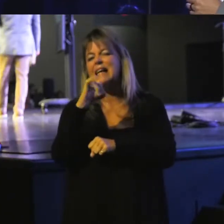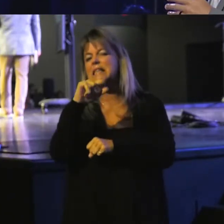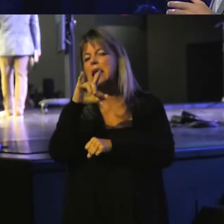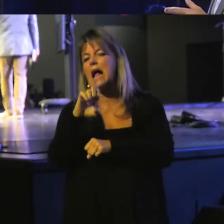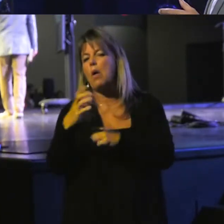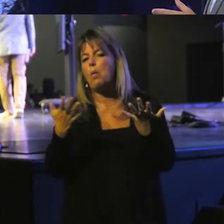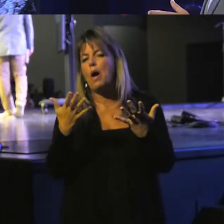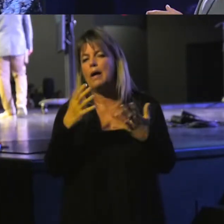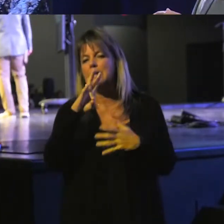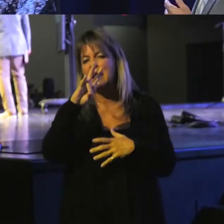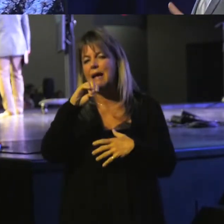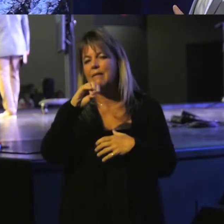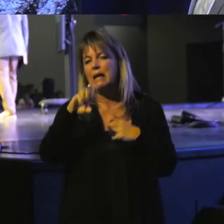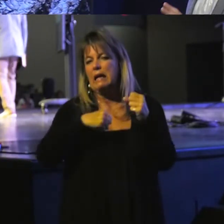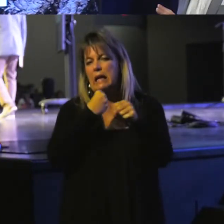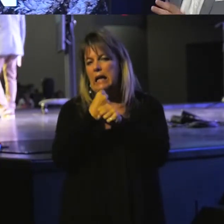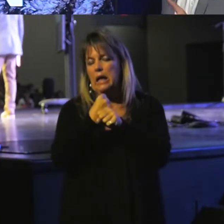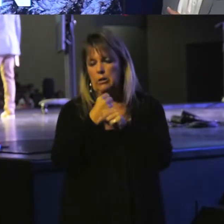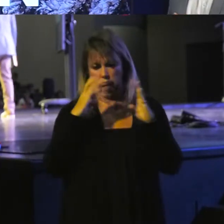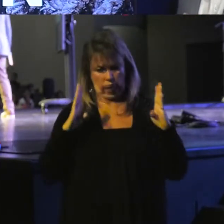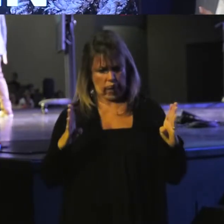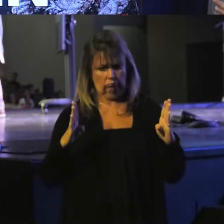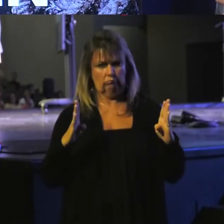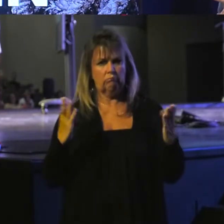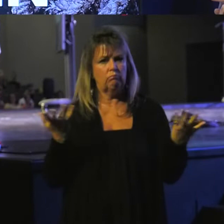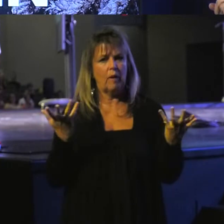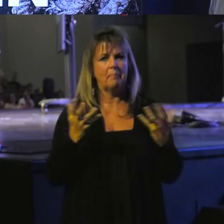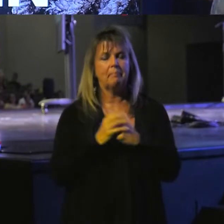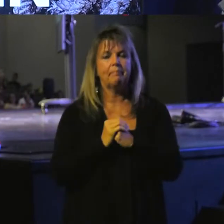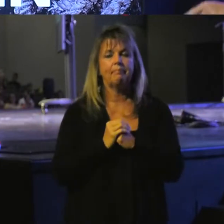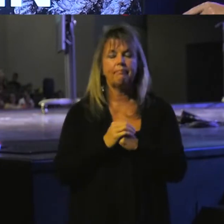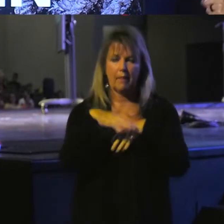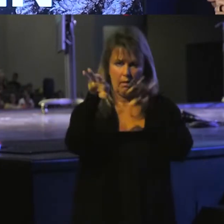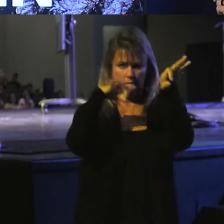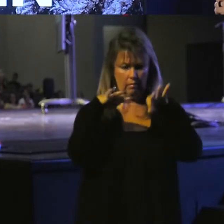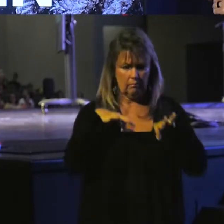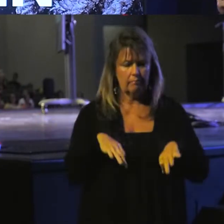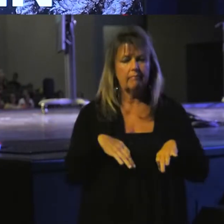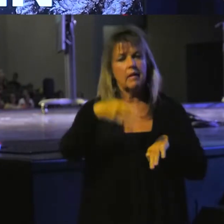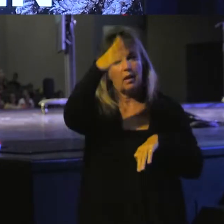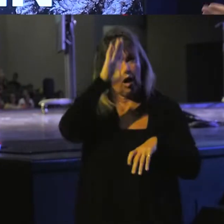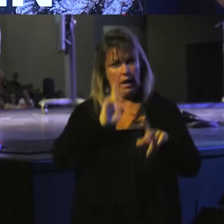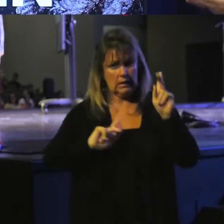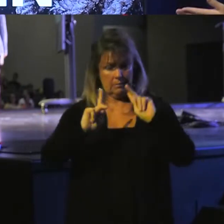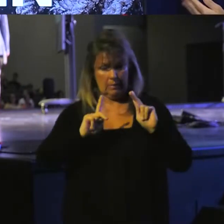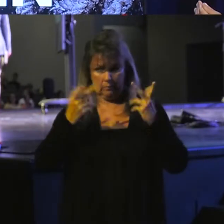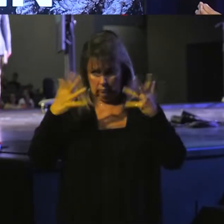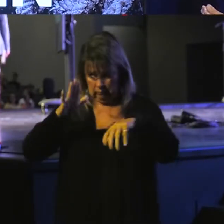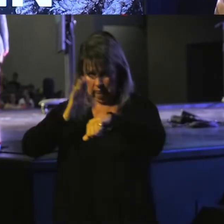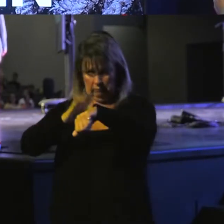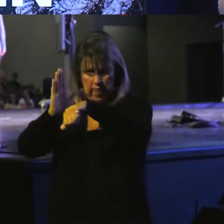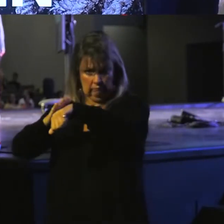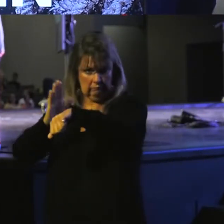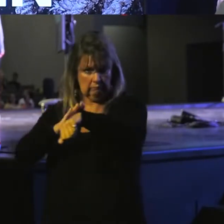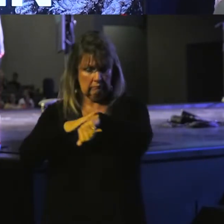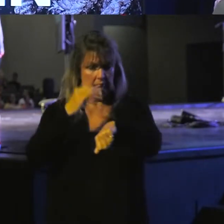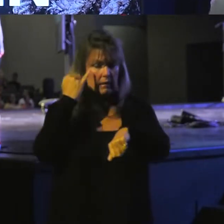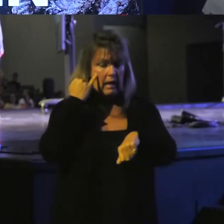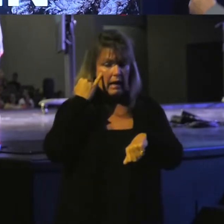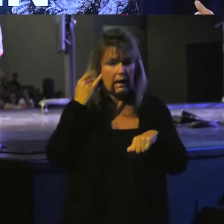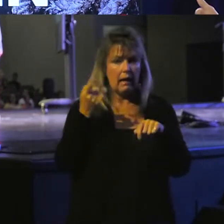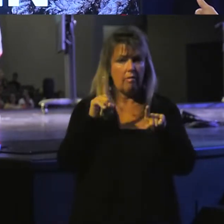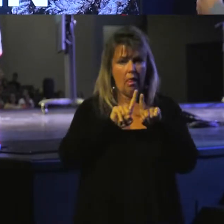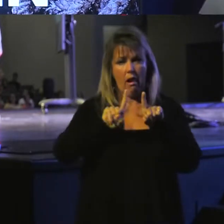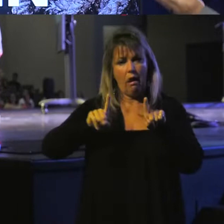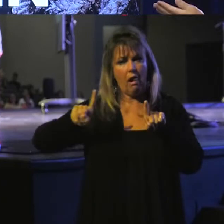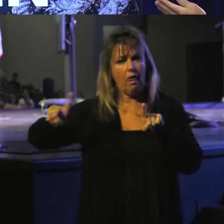what 70-year period? Well, let me explain. God's people had been warned that if they strayed